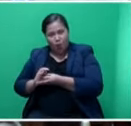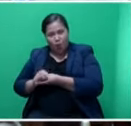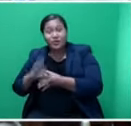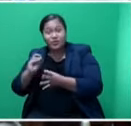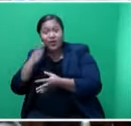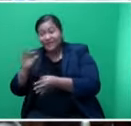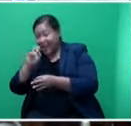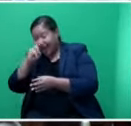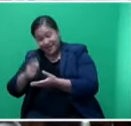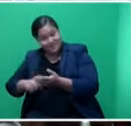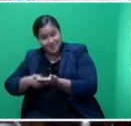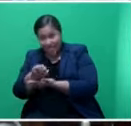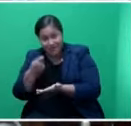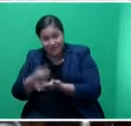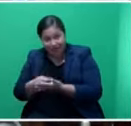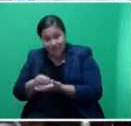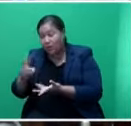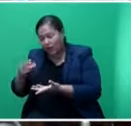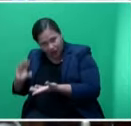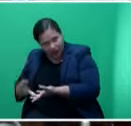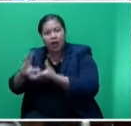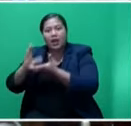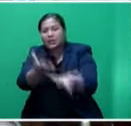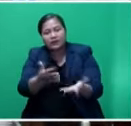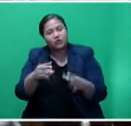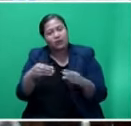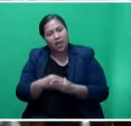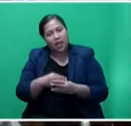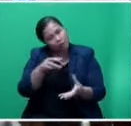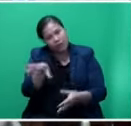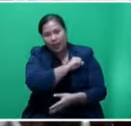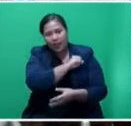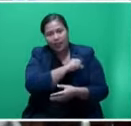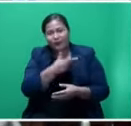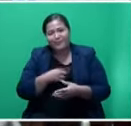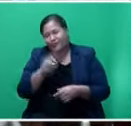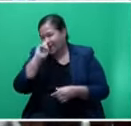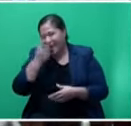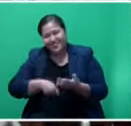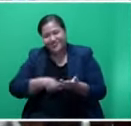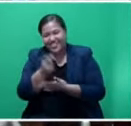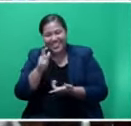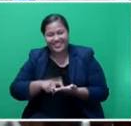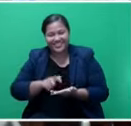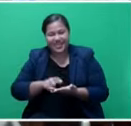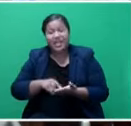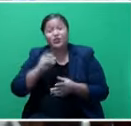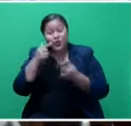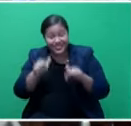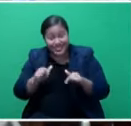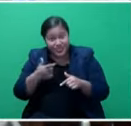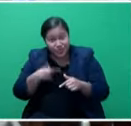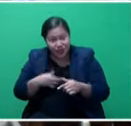So that's why there's a gap. And there's always been for decades in Fiji. And this is one of the reasons what we've been doing. We've been trying to push the financial